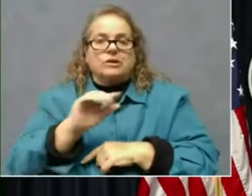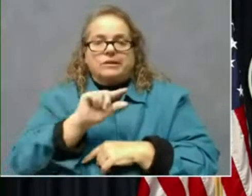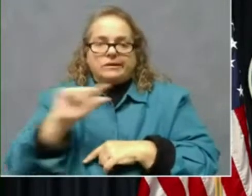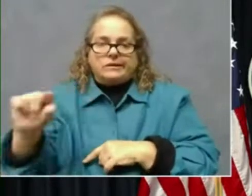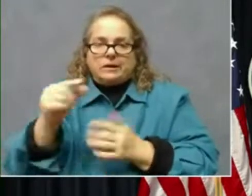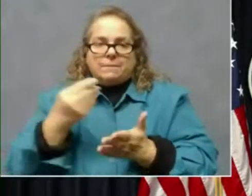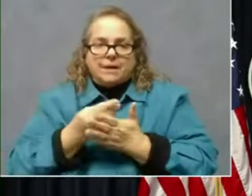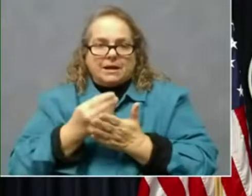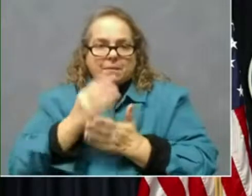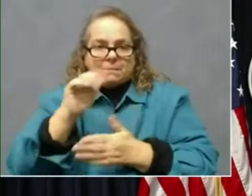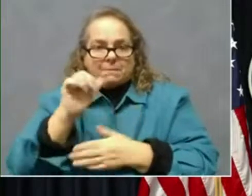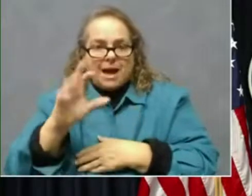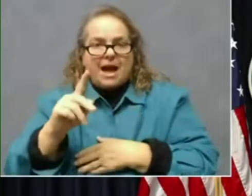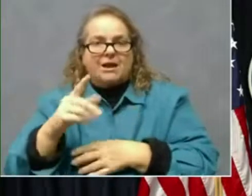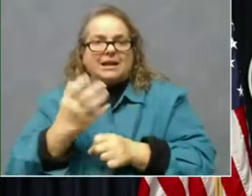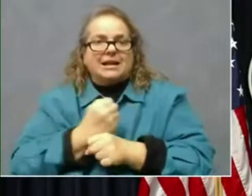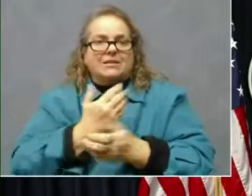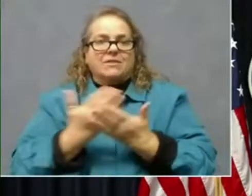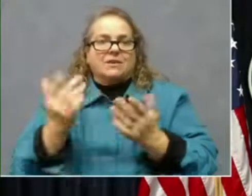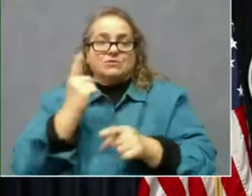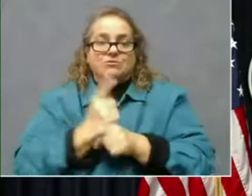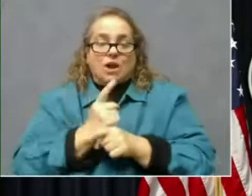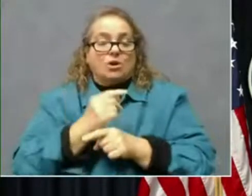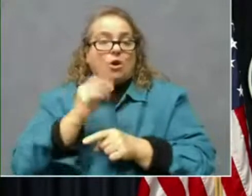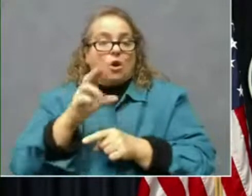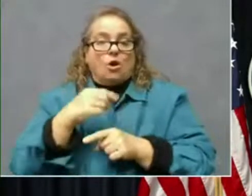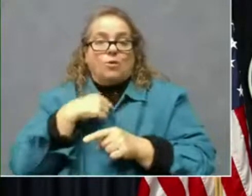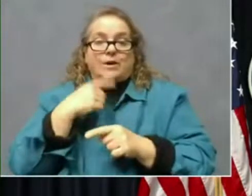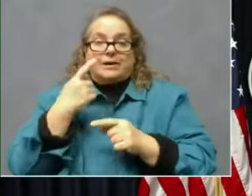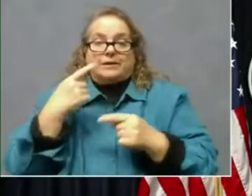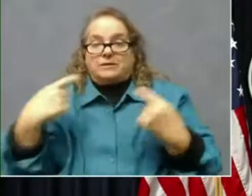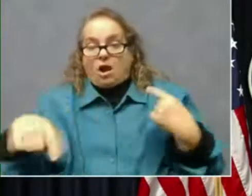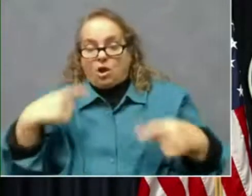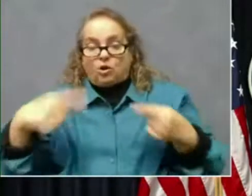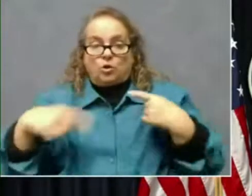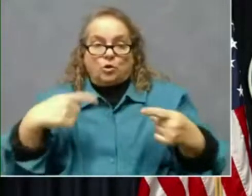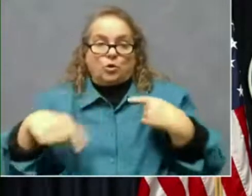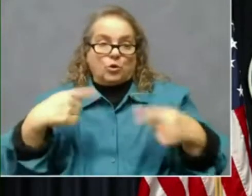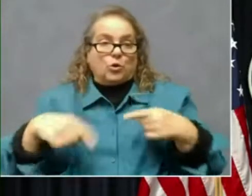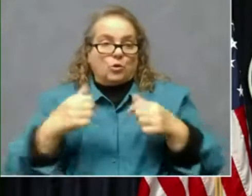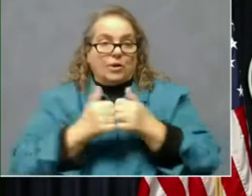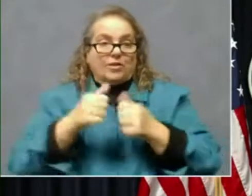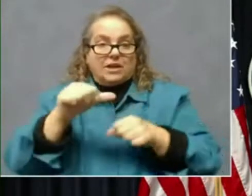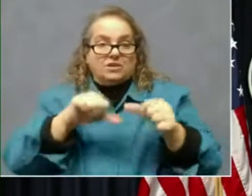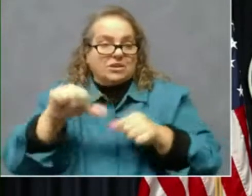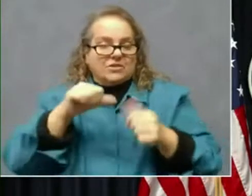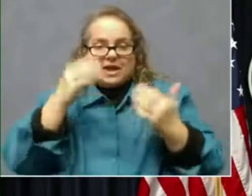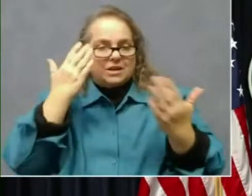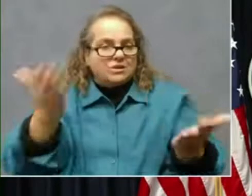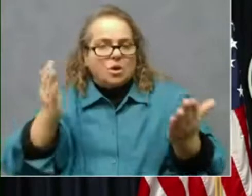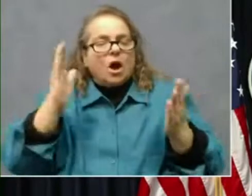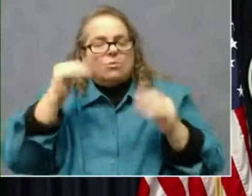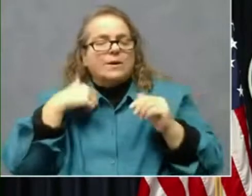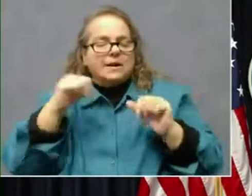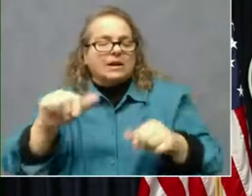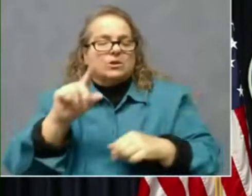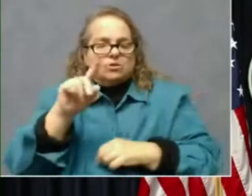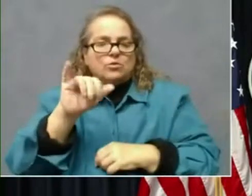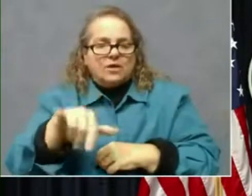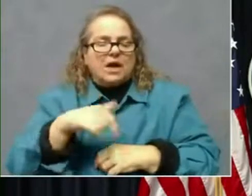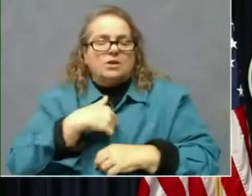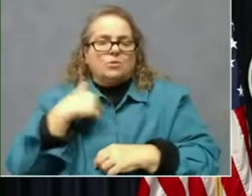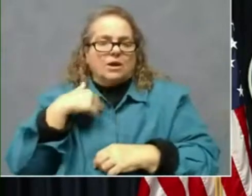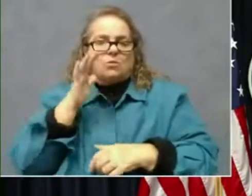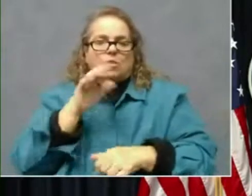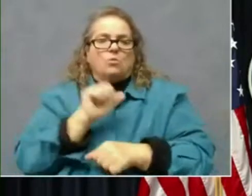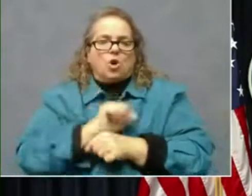whether we can do that or whether we just fight with each other, I certainly hope that we can do that. We're going to work really hard on this side to